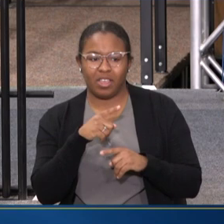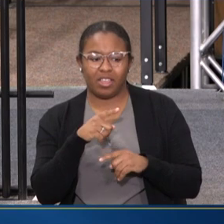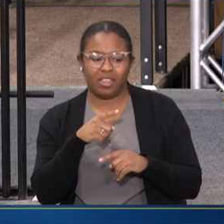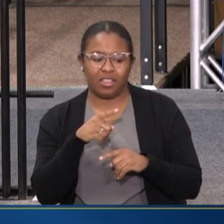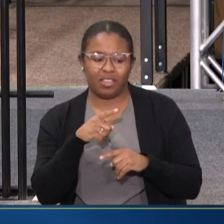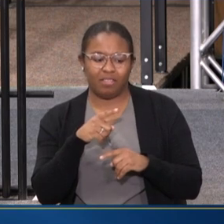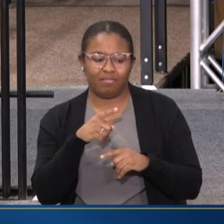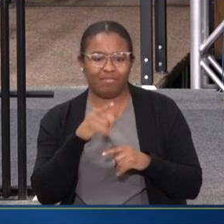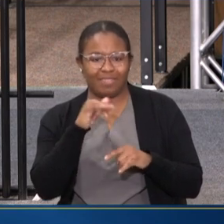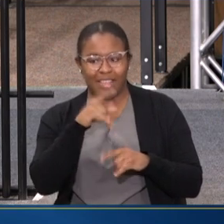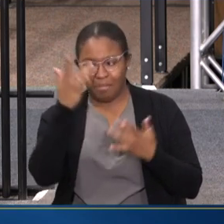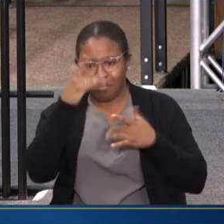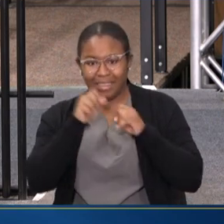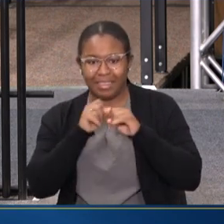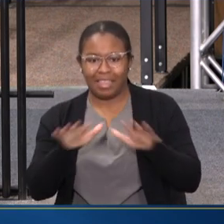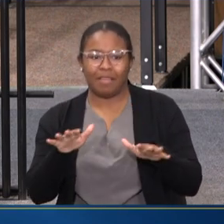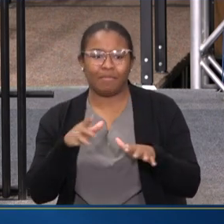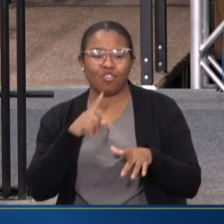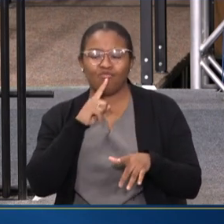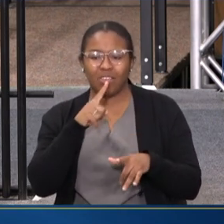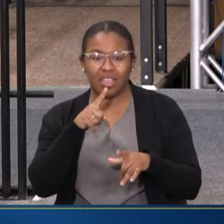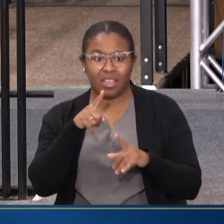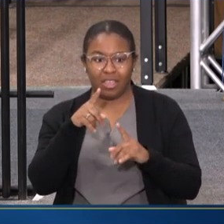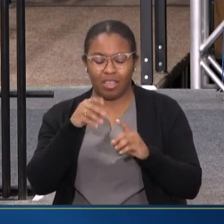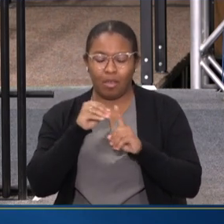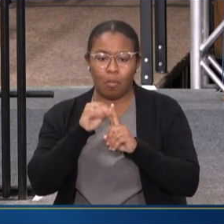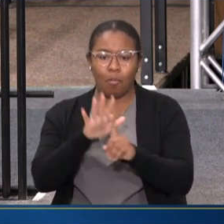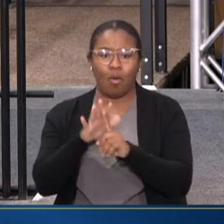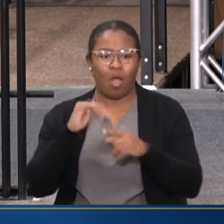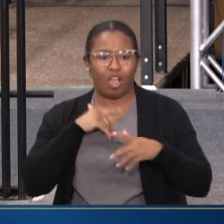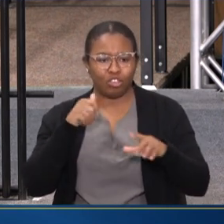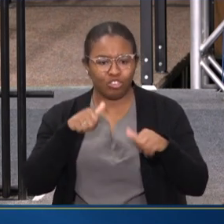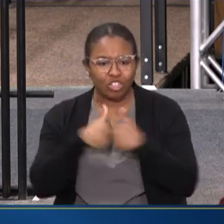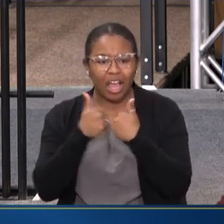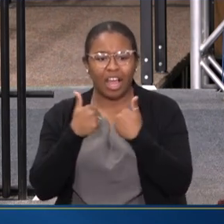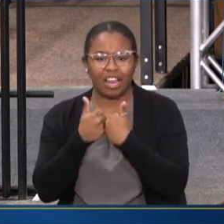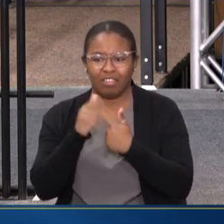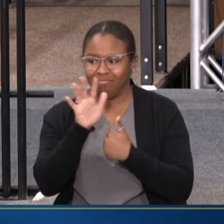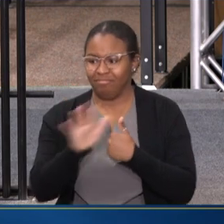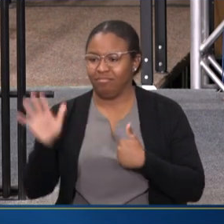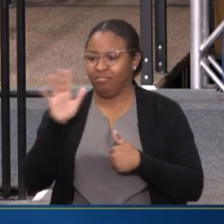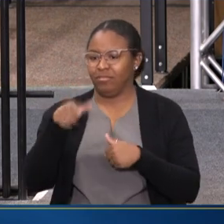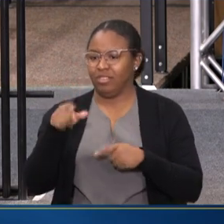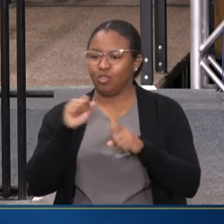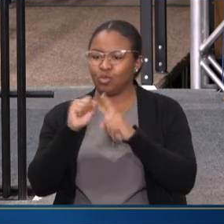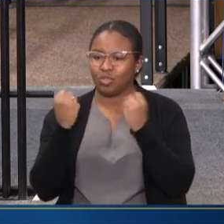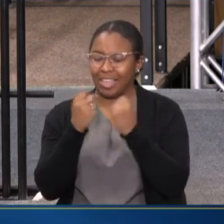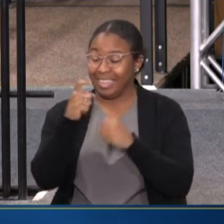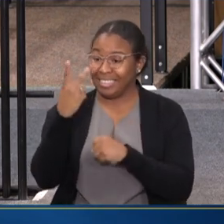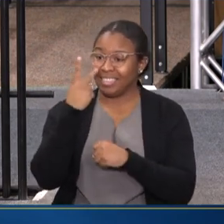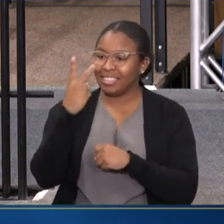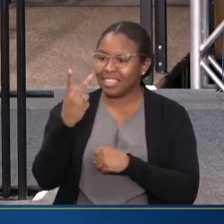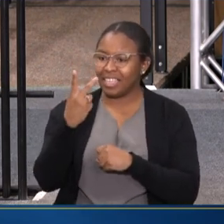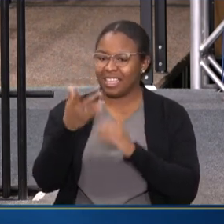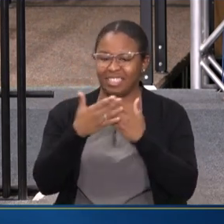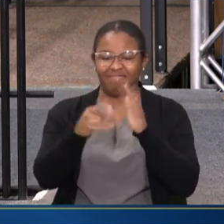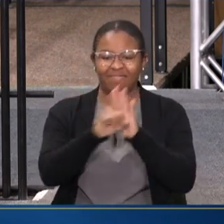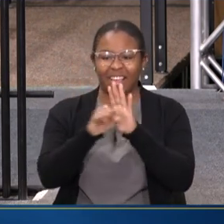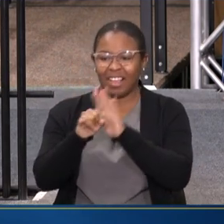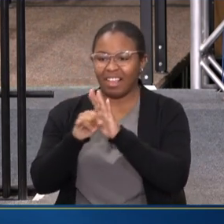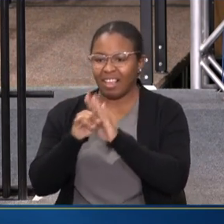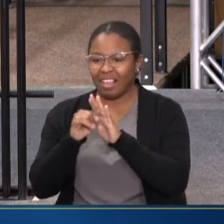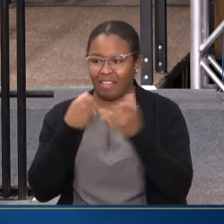REALLY EXPOSED OUR CHALLENGES IN A WAY THAT STAKEHOLDERS ACROSS SOCIETY CAN SEE AND IDENTIFY. AND SO AT THIS MOMENT,